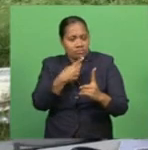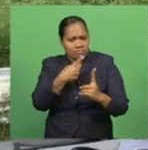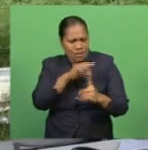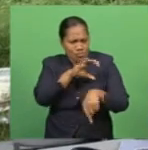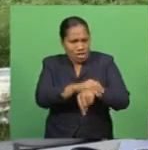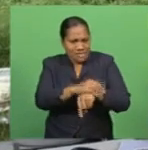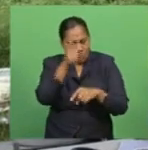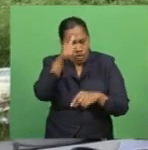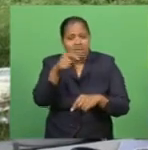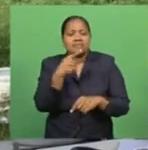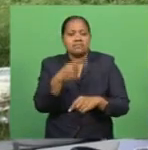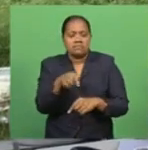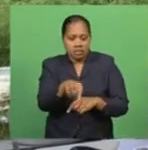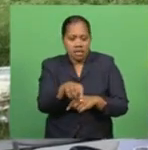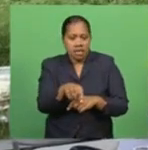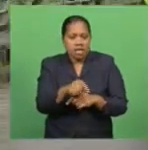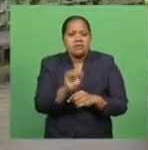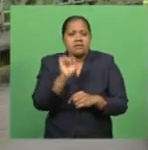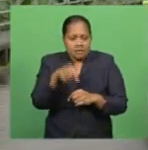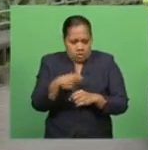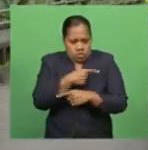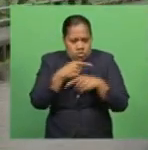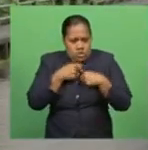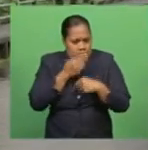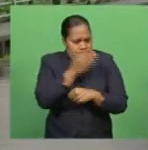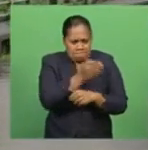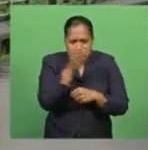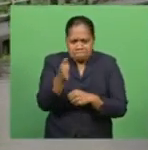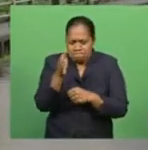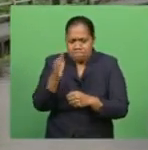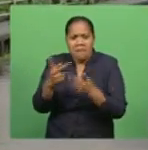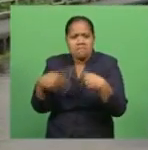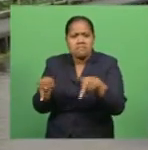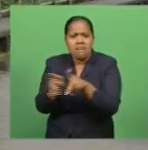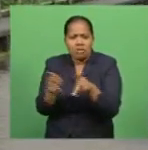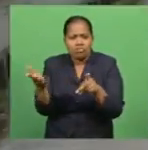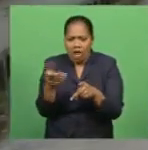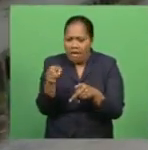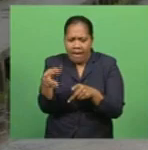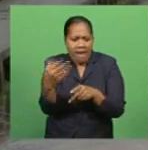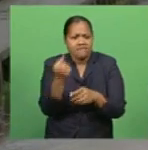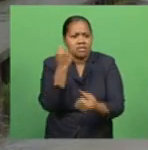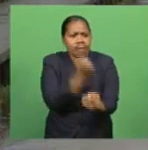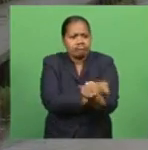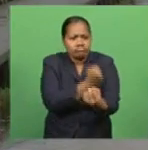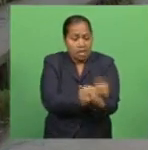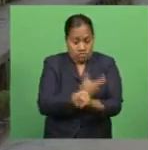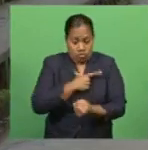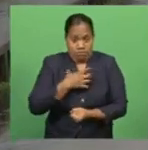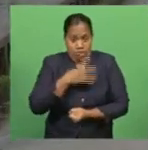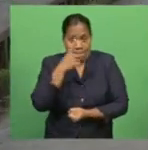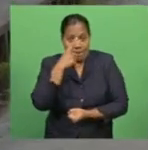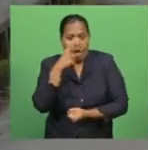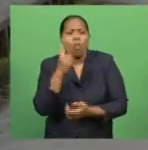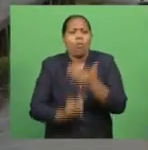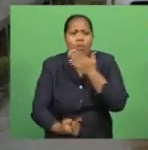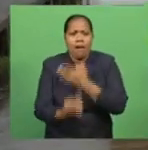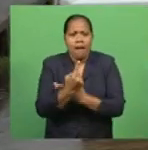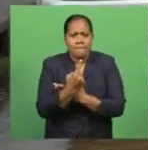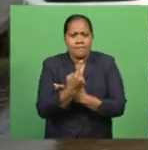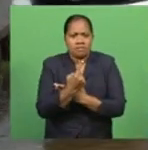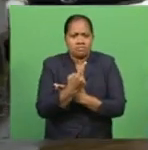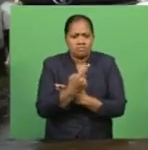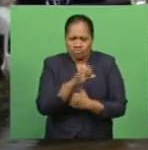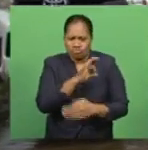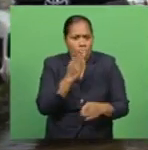to also hit hard on areas concerning drugs, given that more people are unemployed due to COVID-19. Gilio